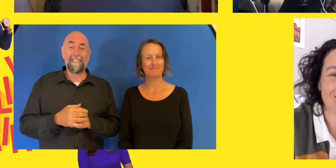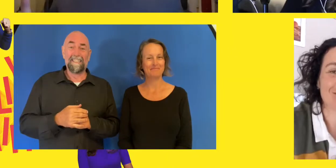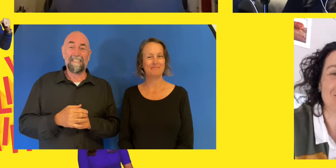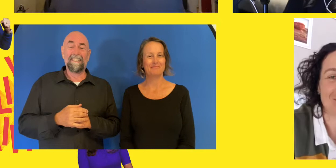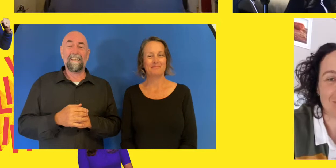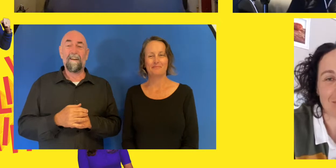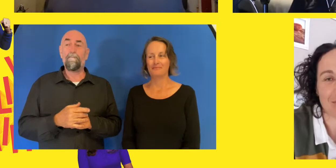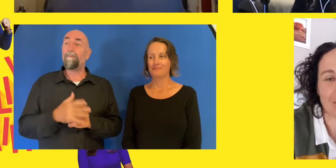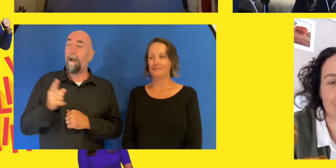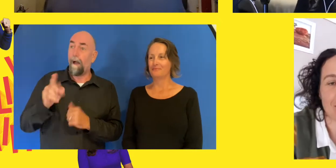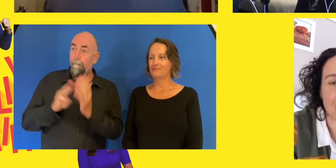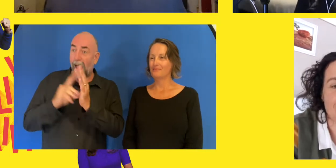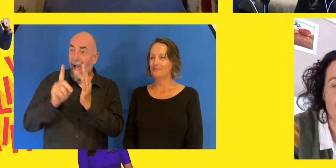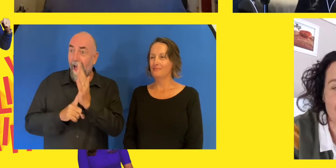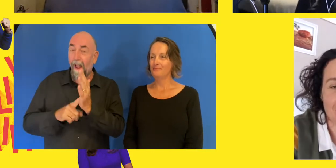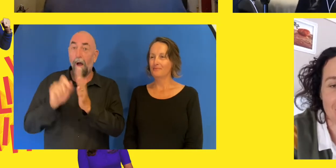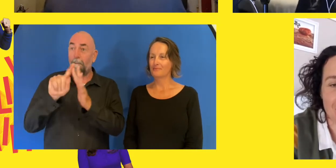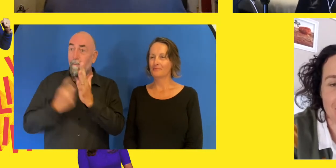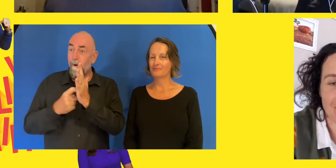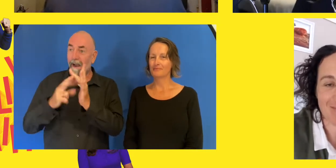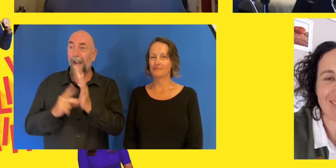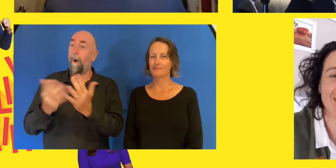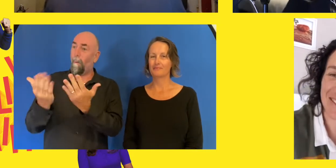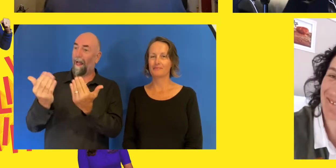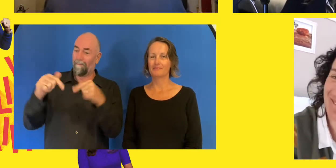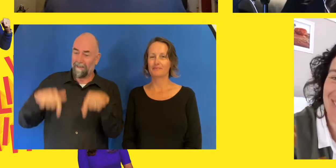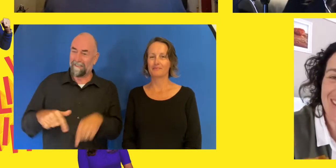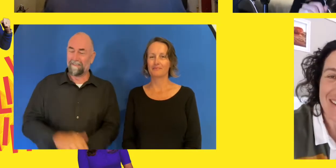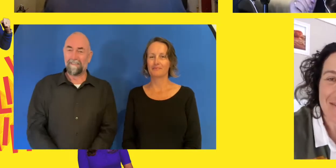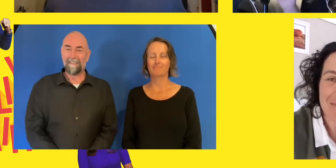Mel Perrine, welcome to You Little Ripper. Thanks.